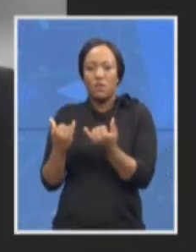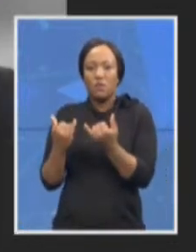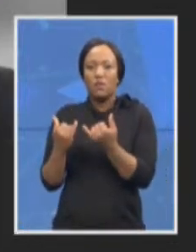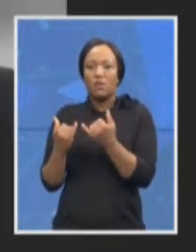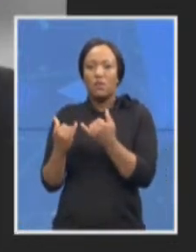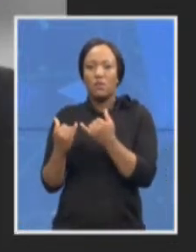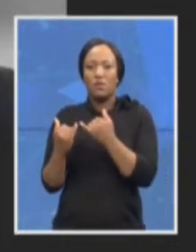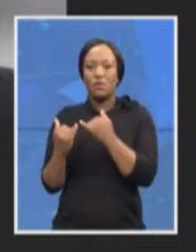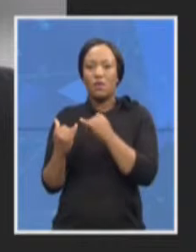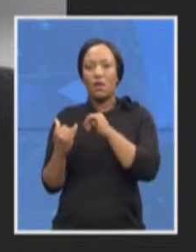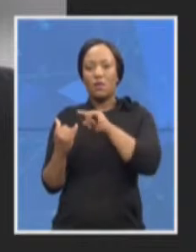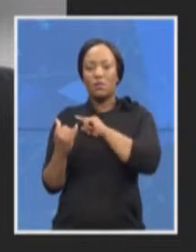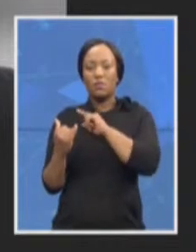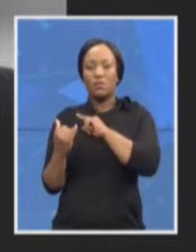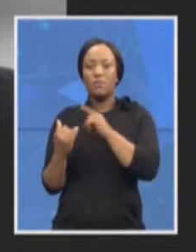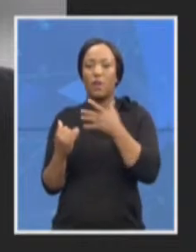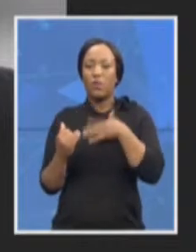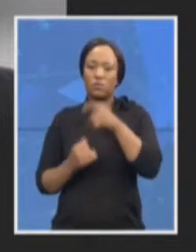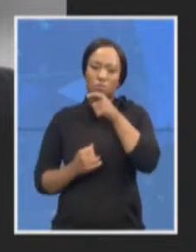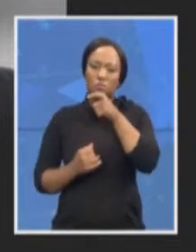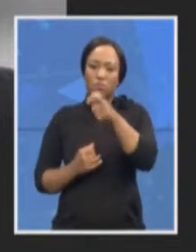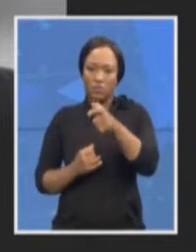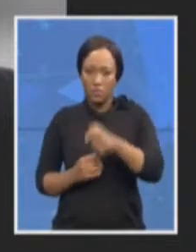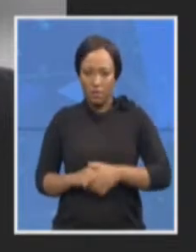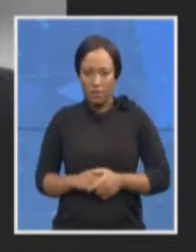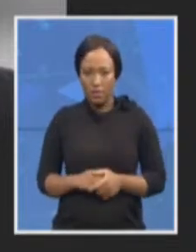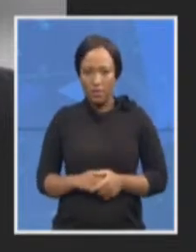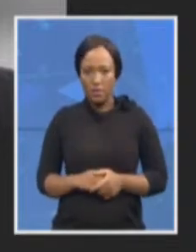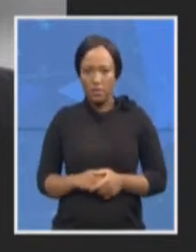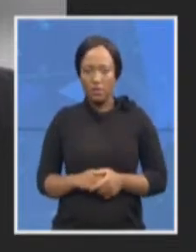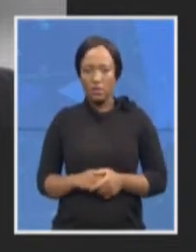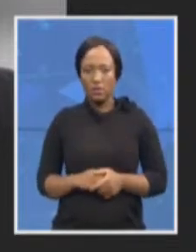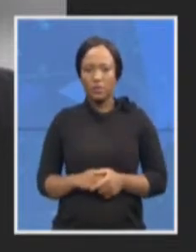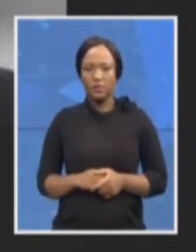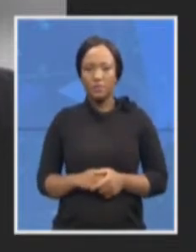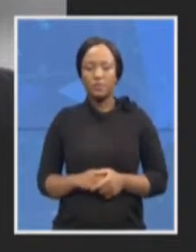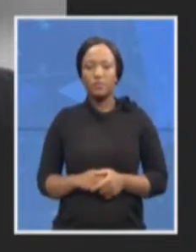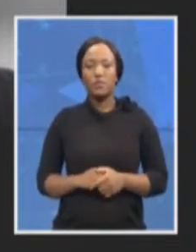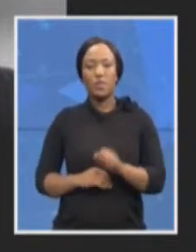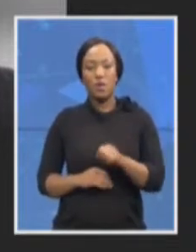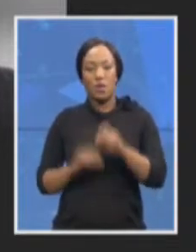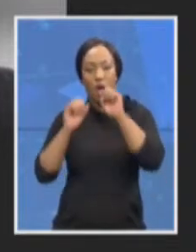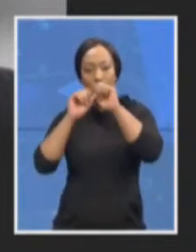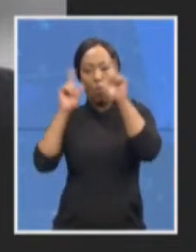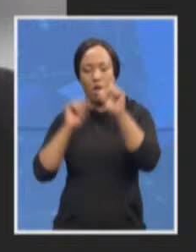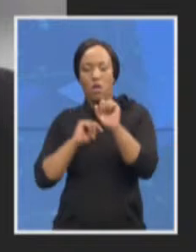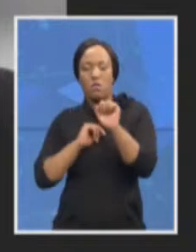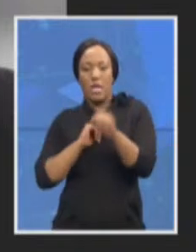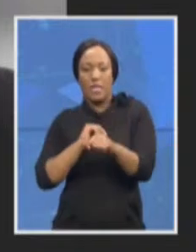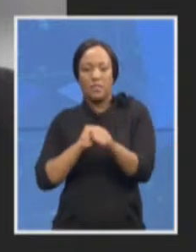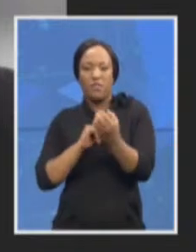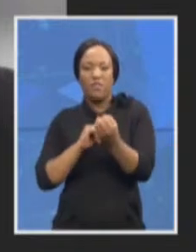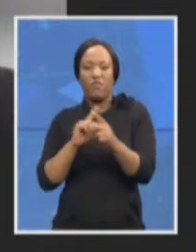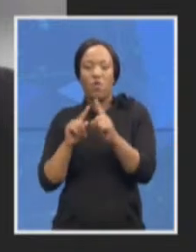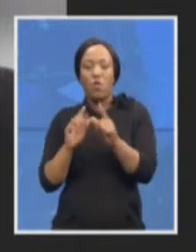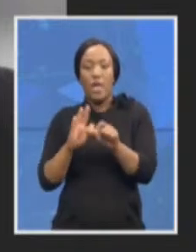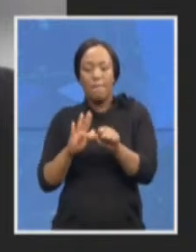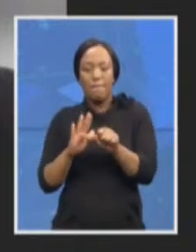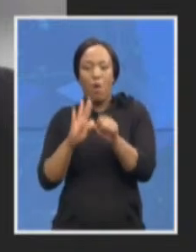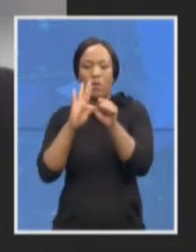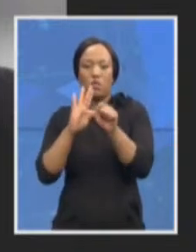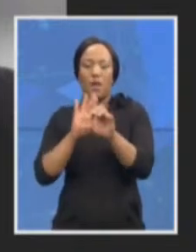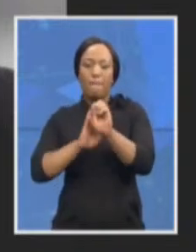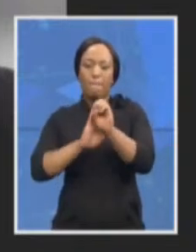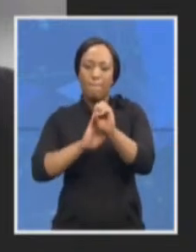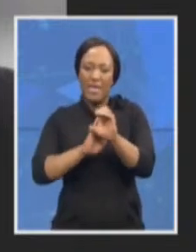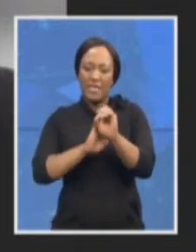we are acutely aware as I said when I started off of the importance of the media in so many respects with regard to